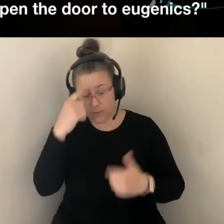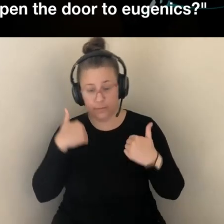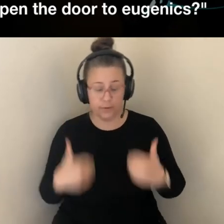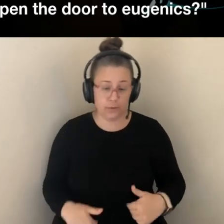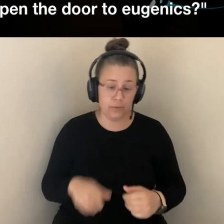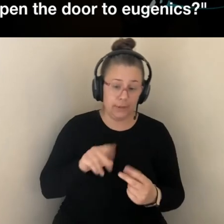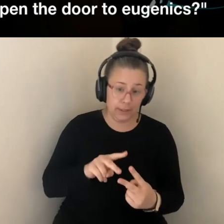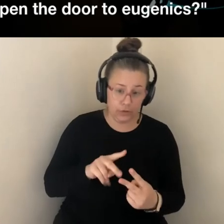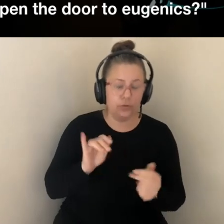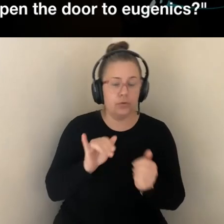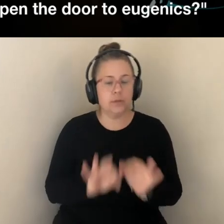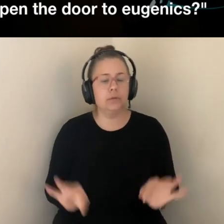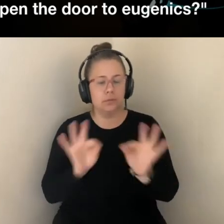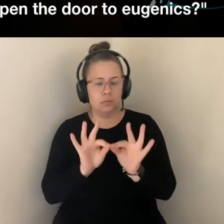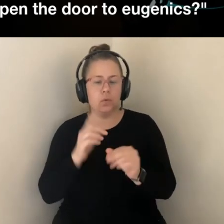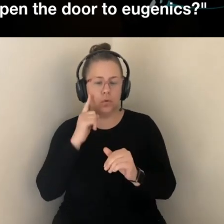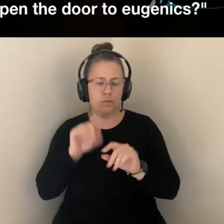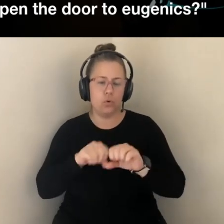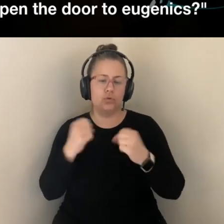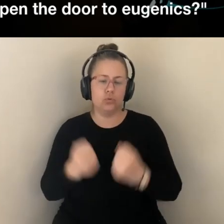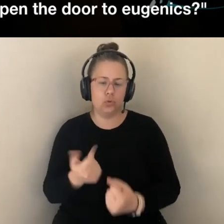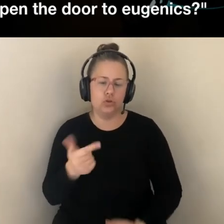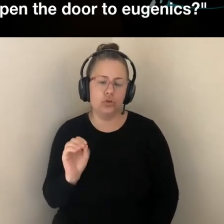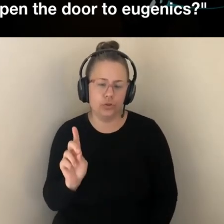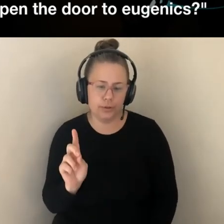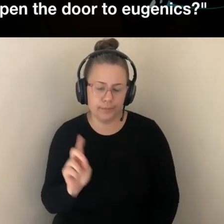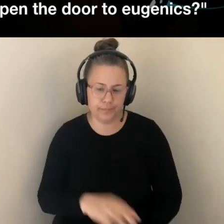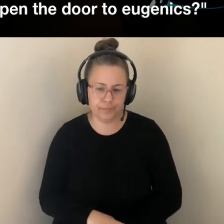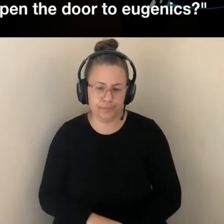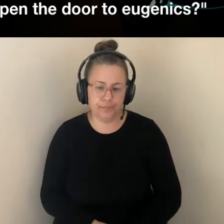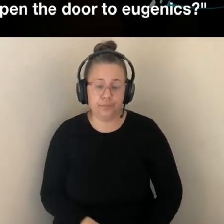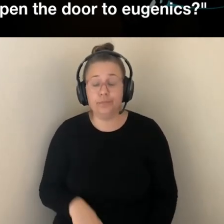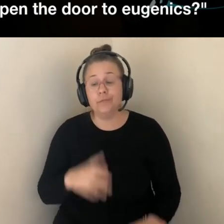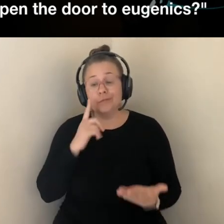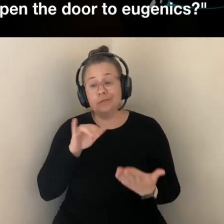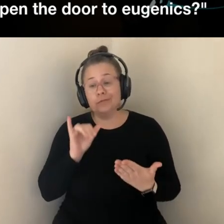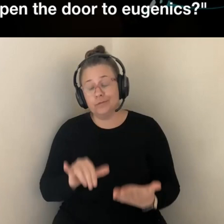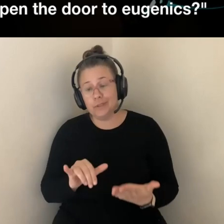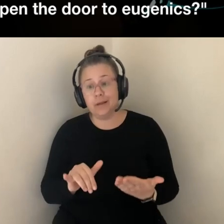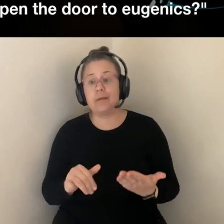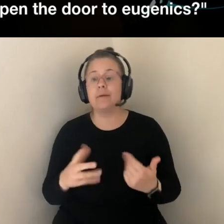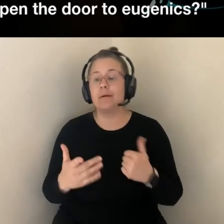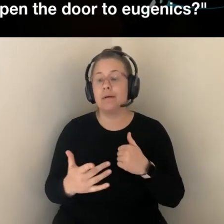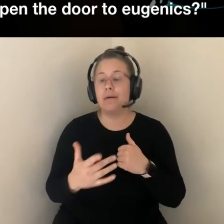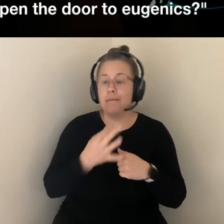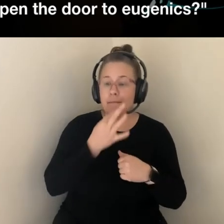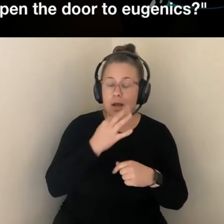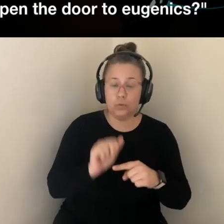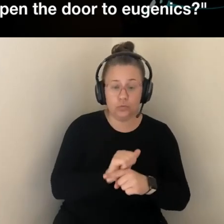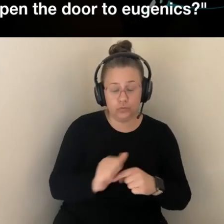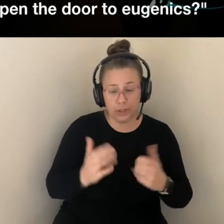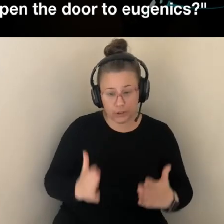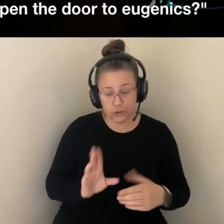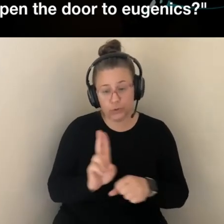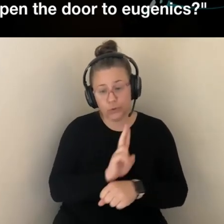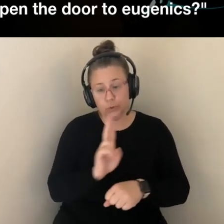GREAT DEAL OF SCIENTIFIC KNOWLEDGE AND TECHNOLOGICAL RESOURCES CONCENTRATED IN THE HANDS OF AUTHORITIES AND EXPERT PRACTITIONERS, EVEN TO THE